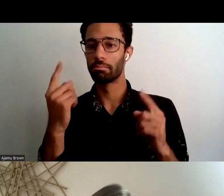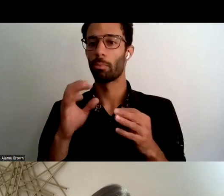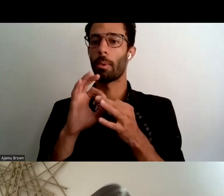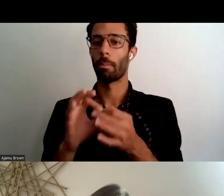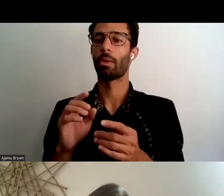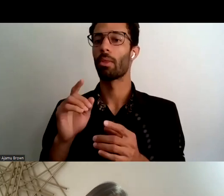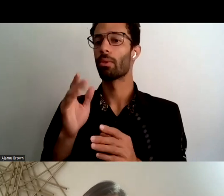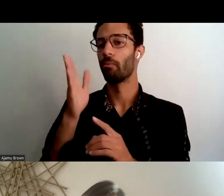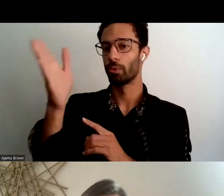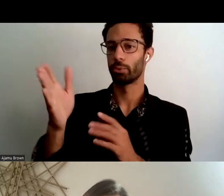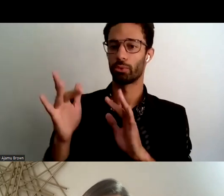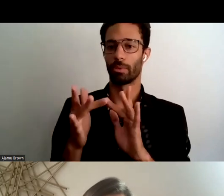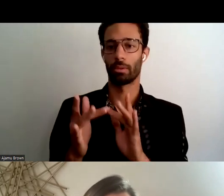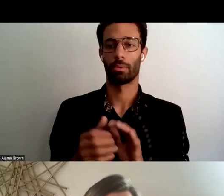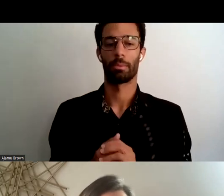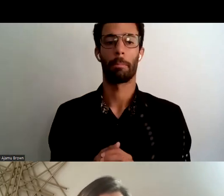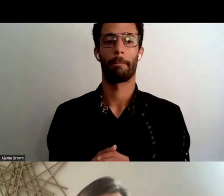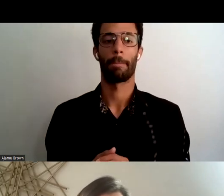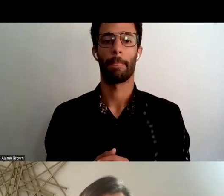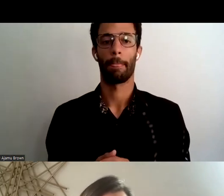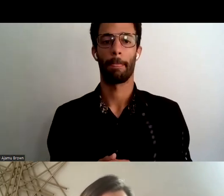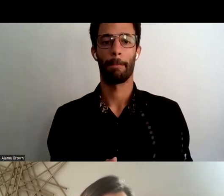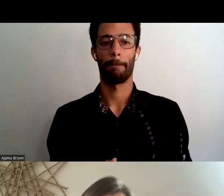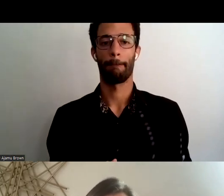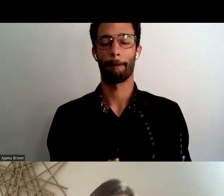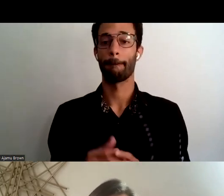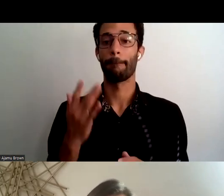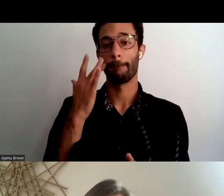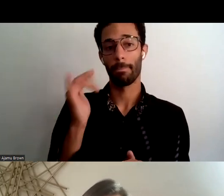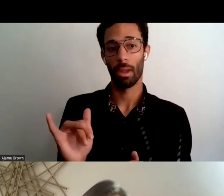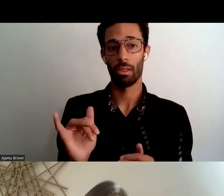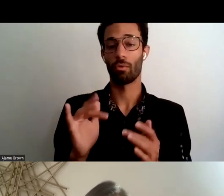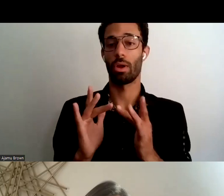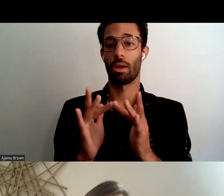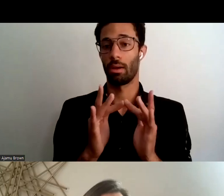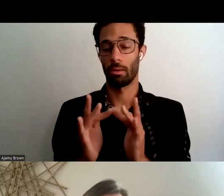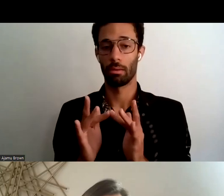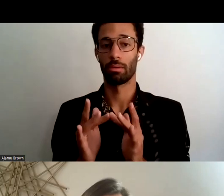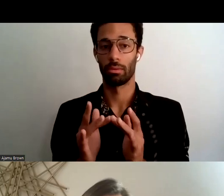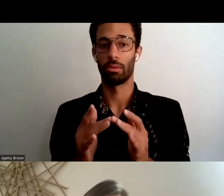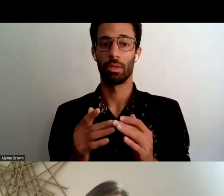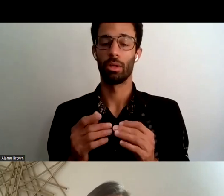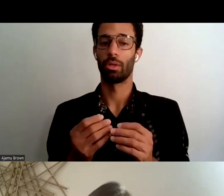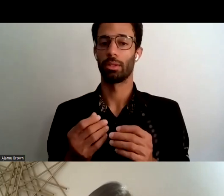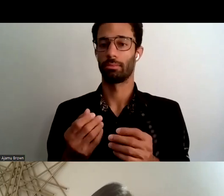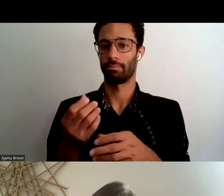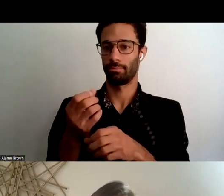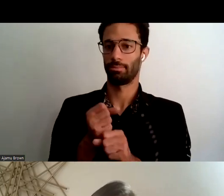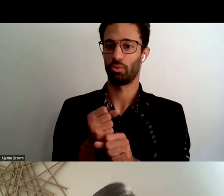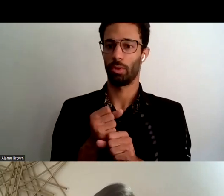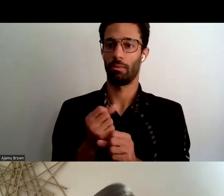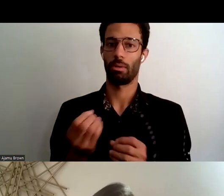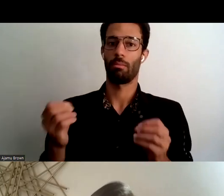the next thing that emerged about the current state is that the california aging network is receiving greater attention outside of the network first